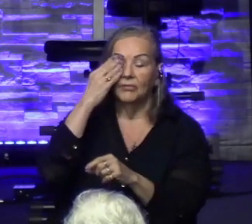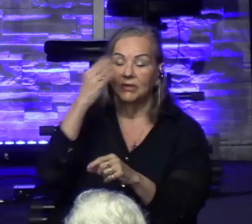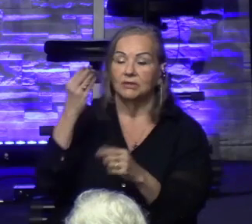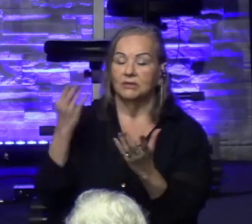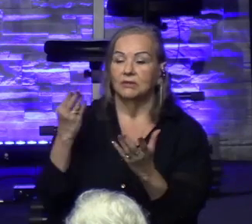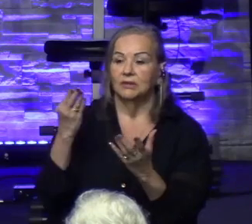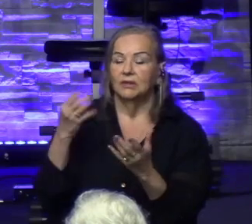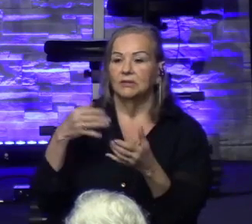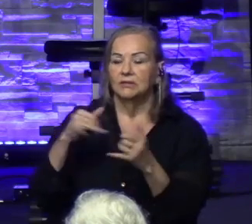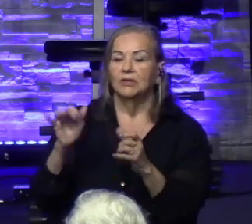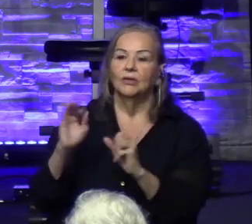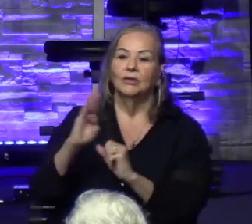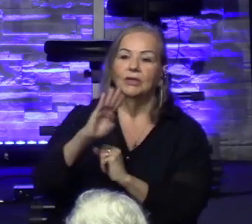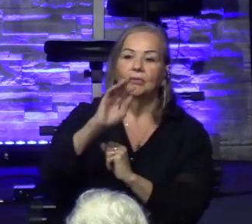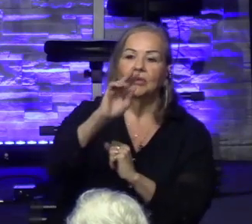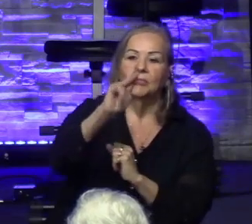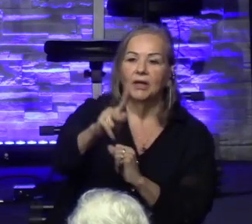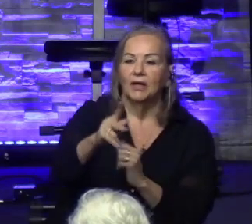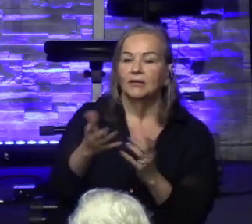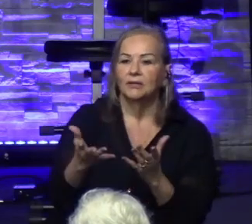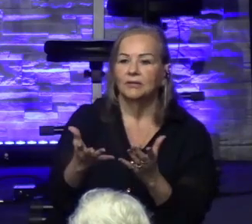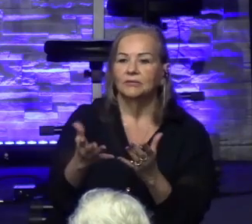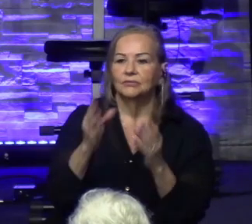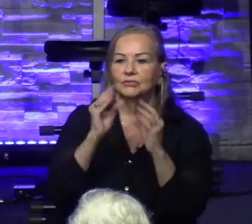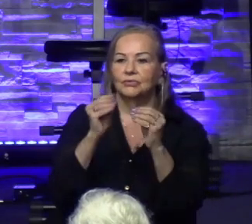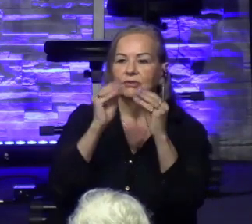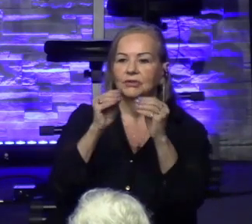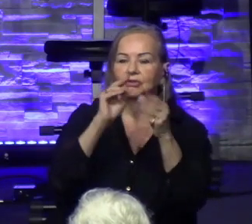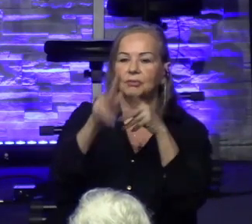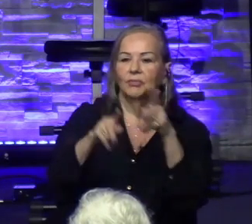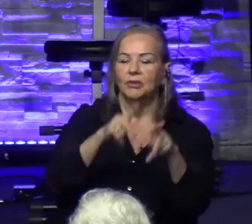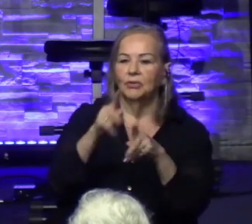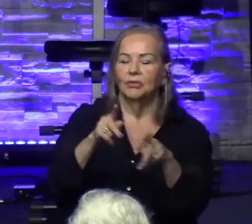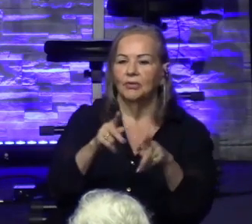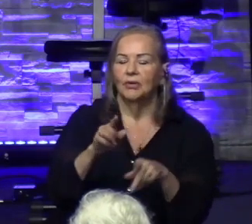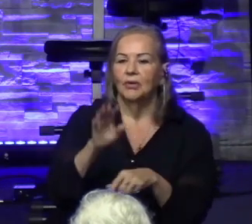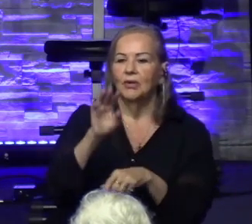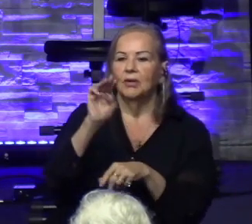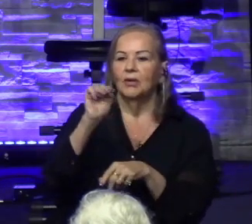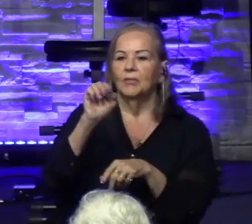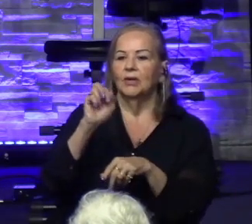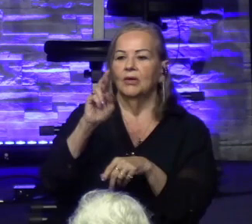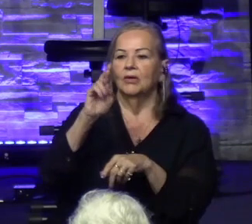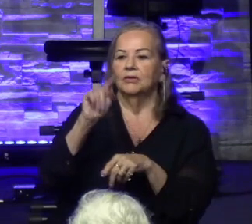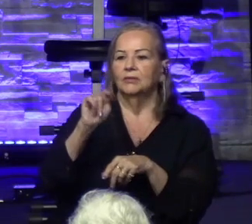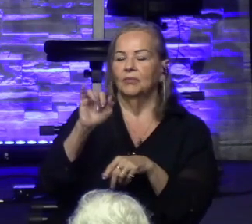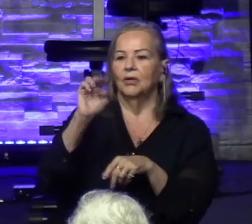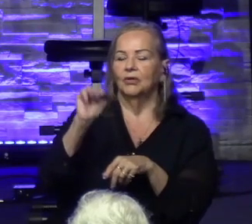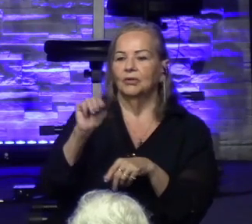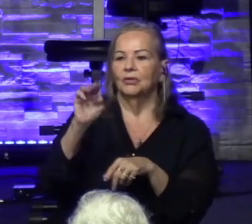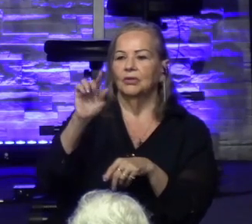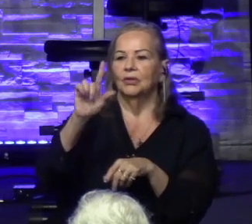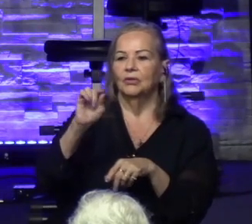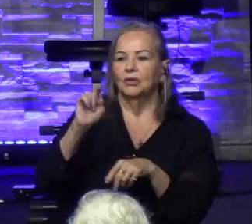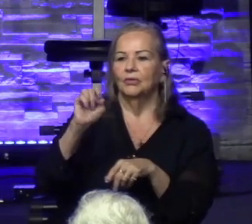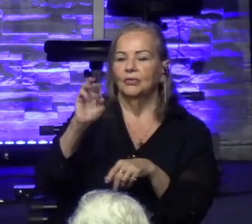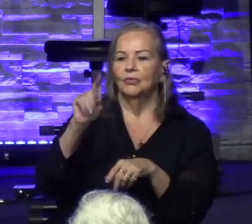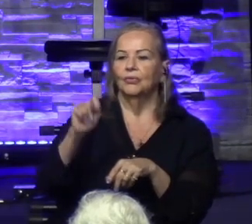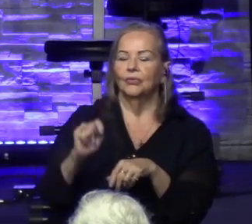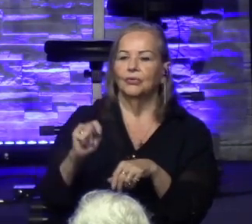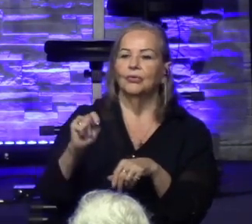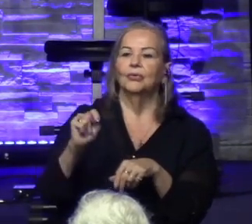Martin Luther had a passion that literally drove him to nail his 95 thesis on the front door of the castle church in